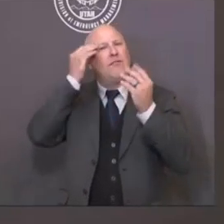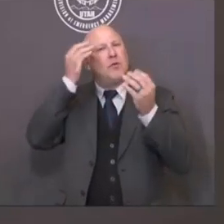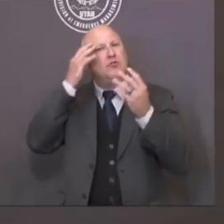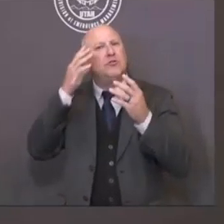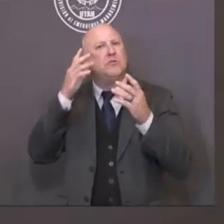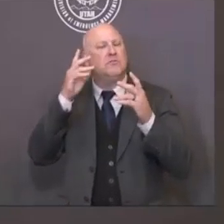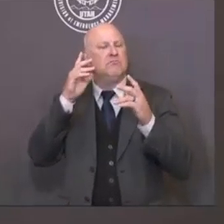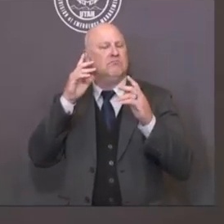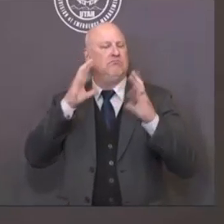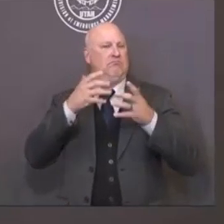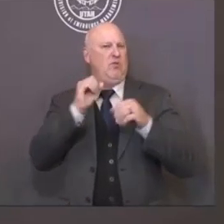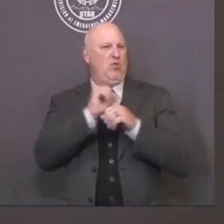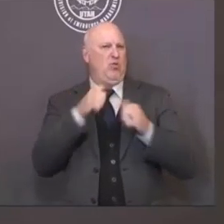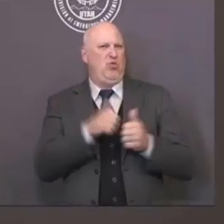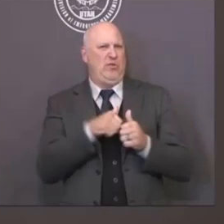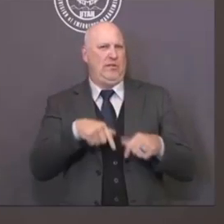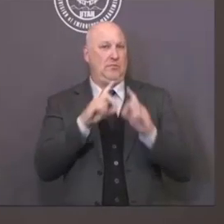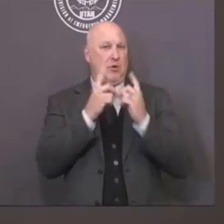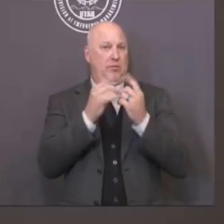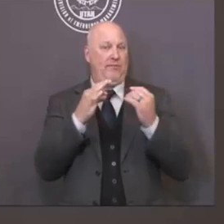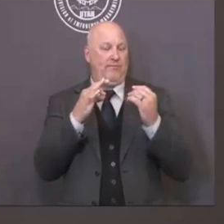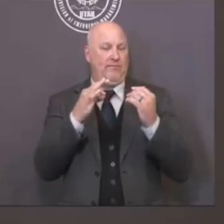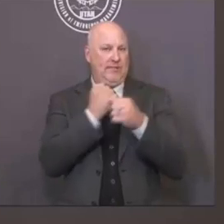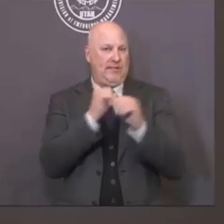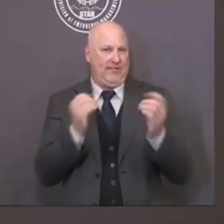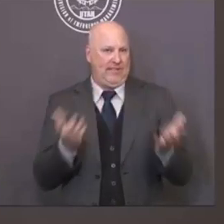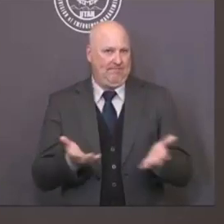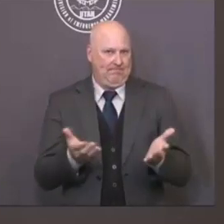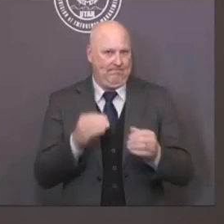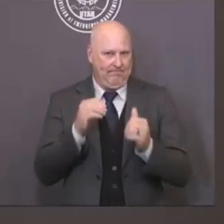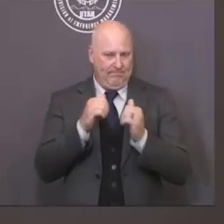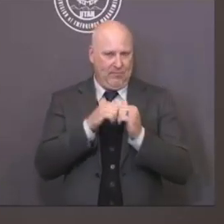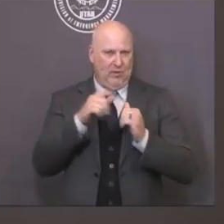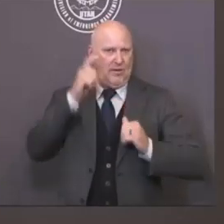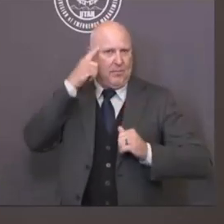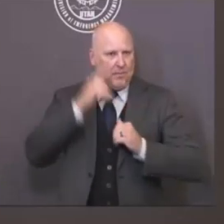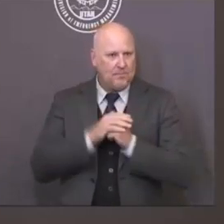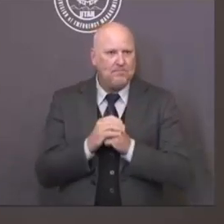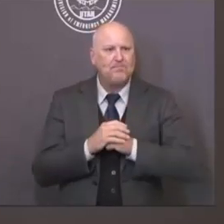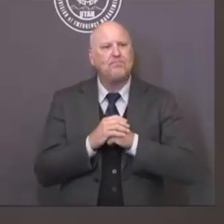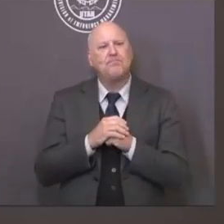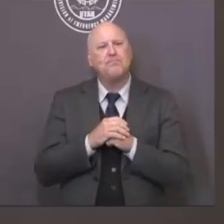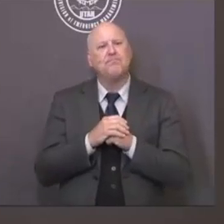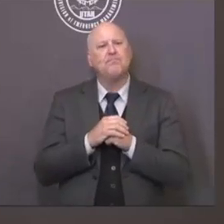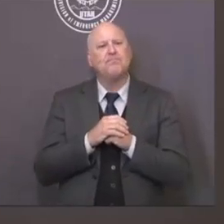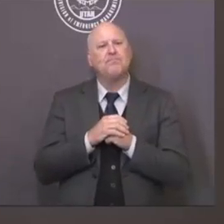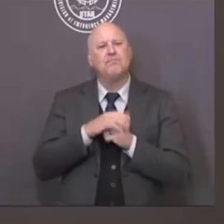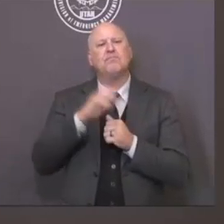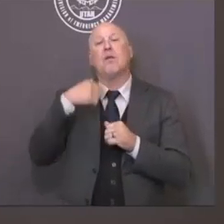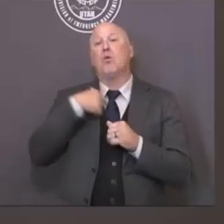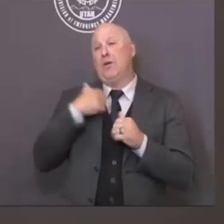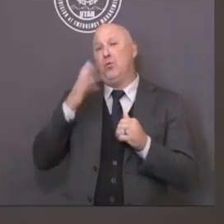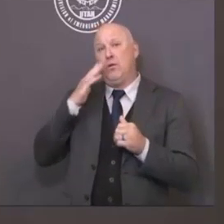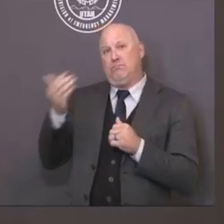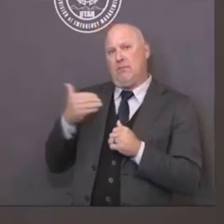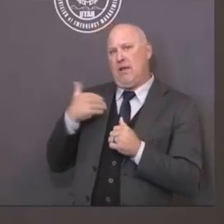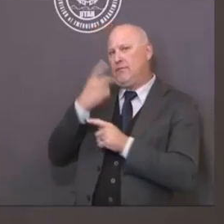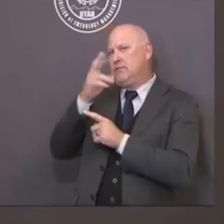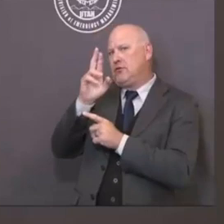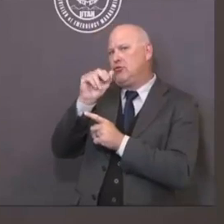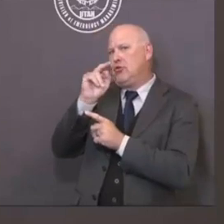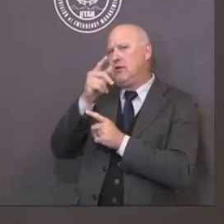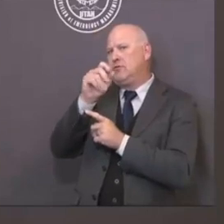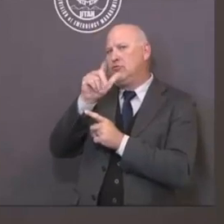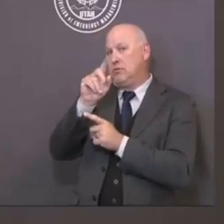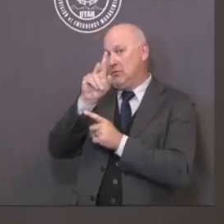briefing for Thursday, July 9th, 2020. We will start with Dr. Angela Dunn, the state epidemiologist in the Utah Department of Health.